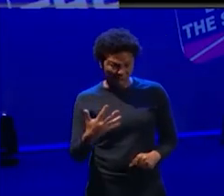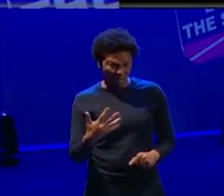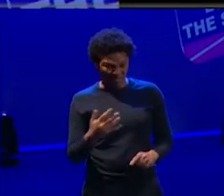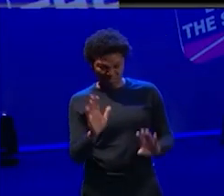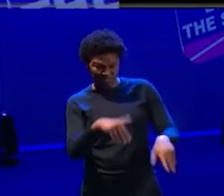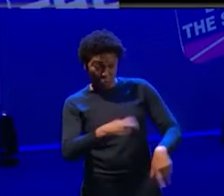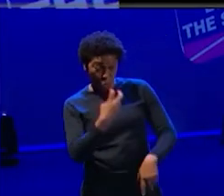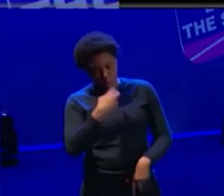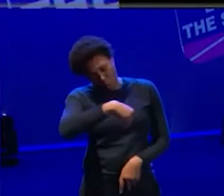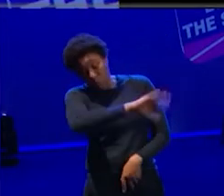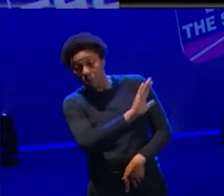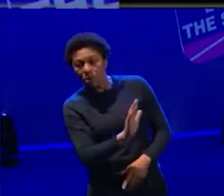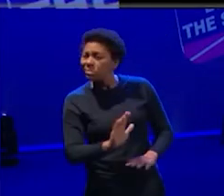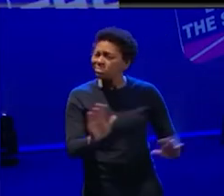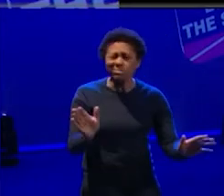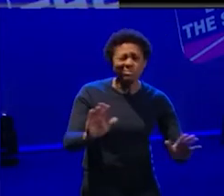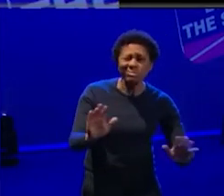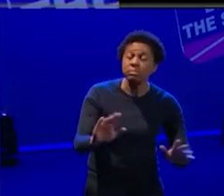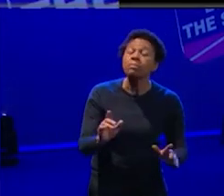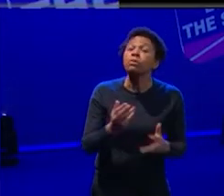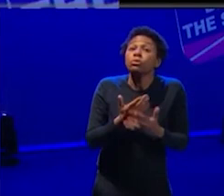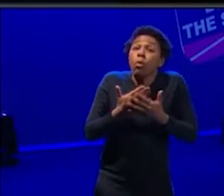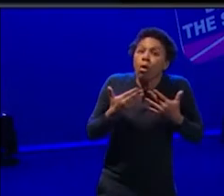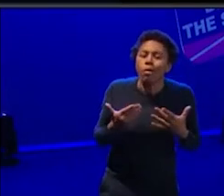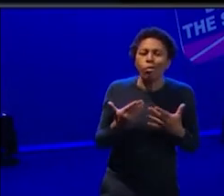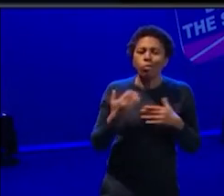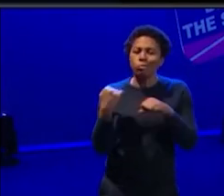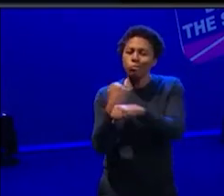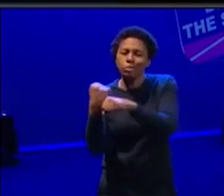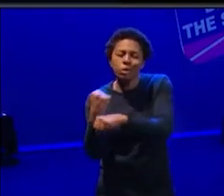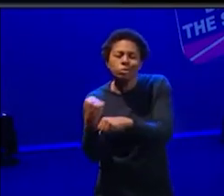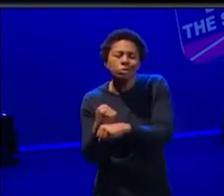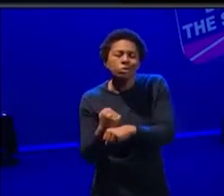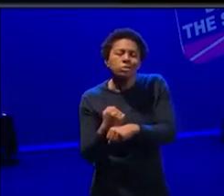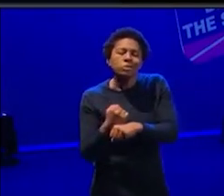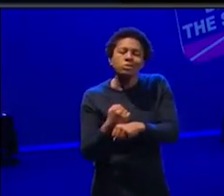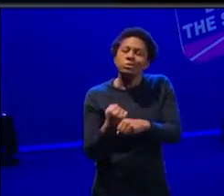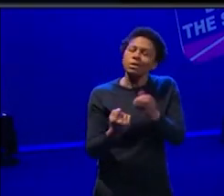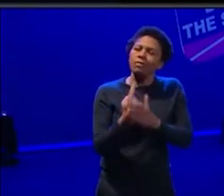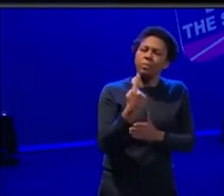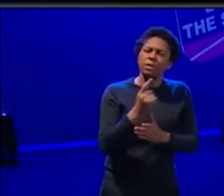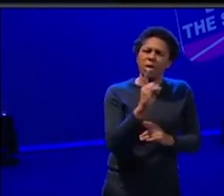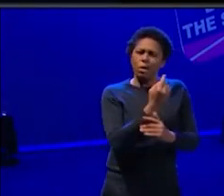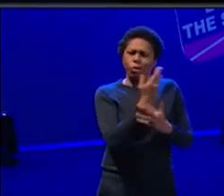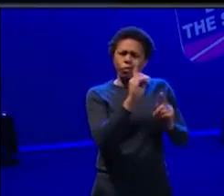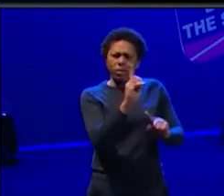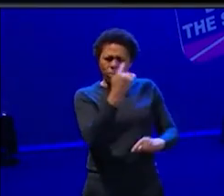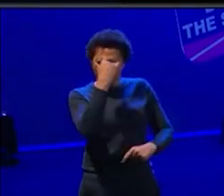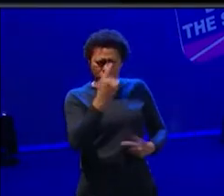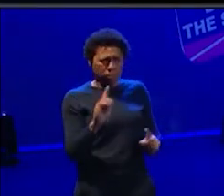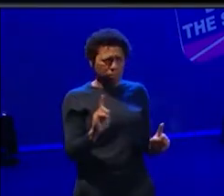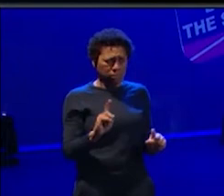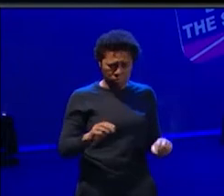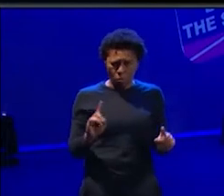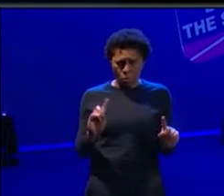and we had a lot of productions that come out of taking part. Um, but after the productions, we found that everyone was like, Oh, what now? Cause there's nothing financially